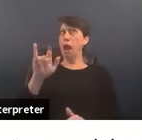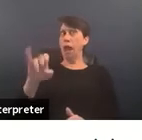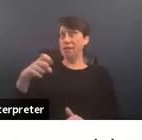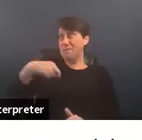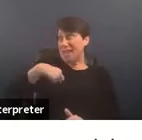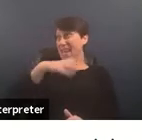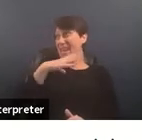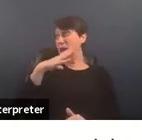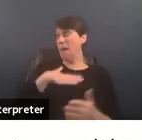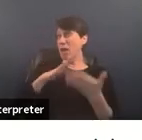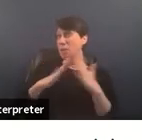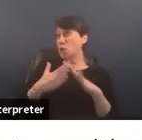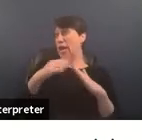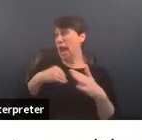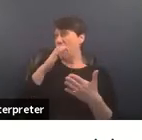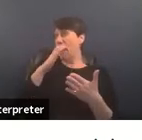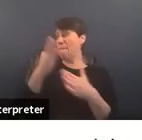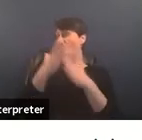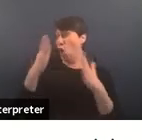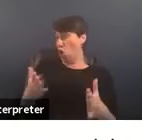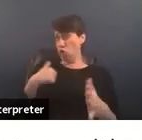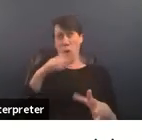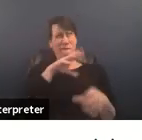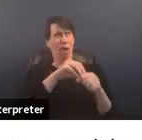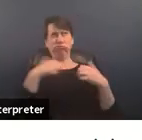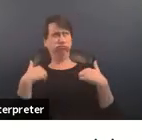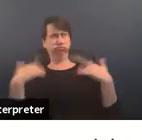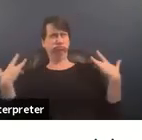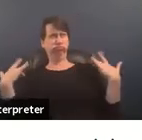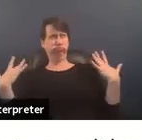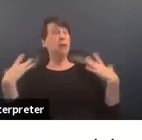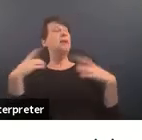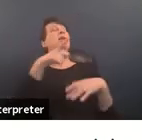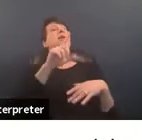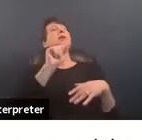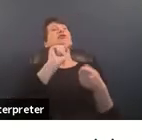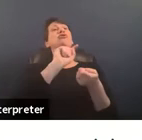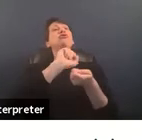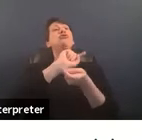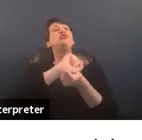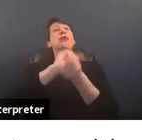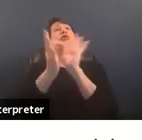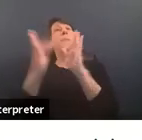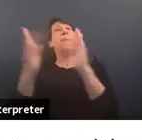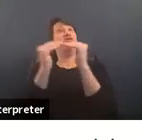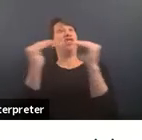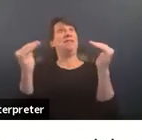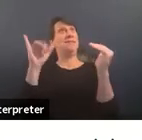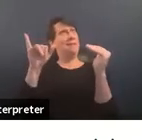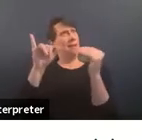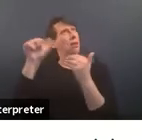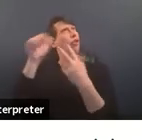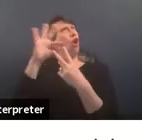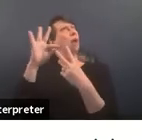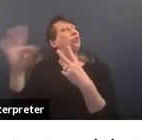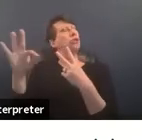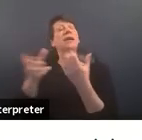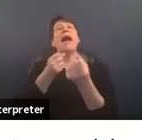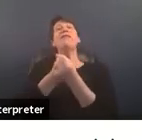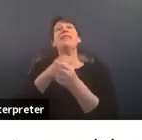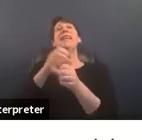their own community and transformative justice really is an alternative um advocacy within